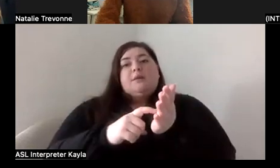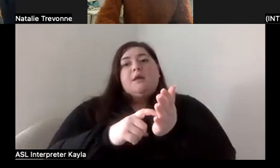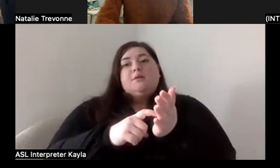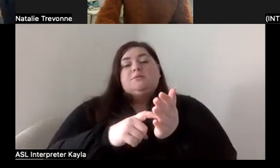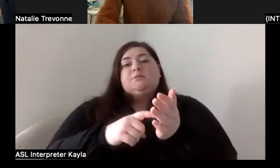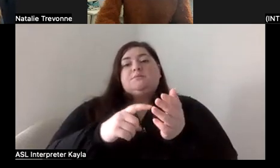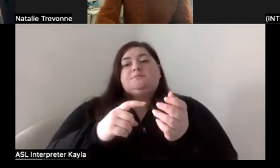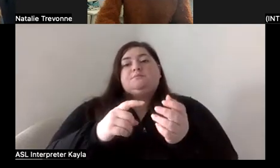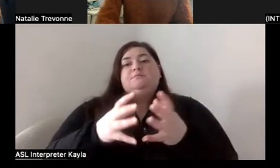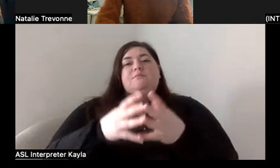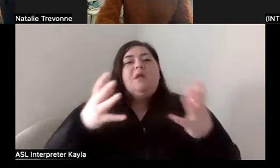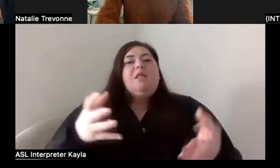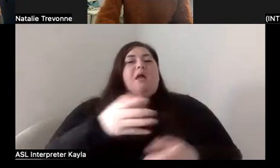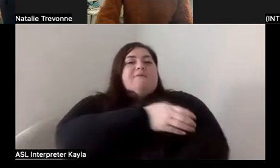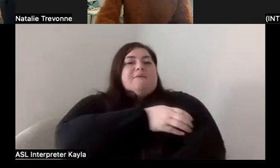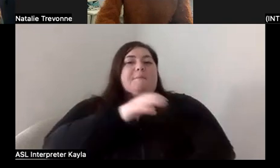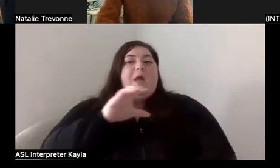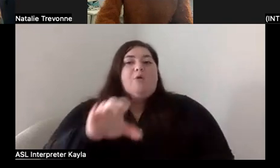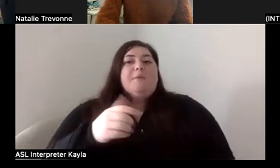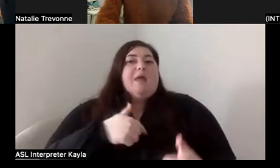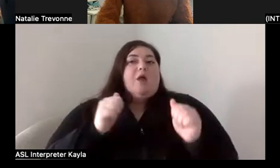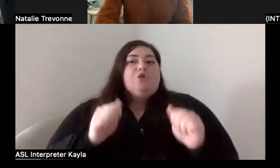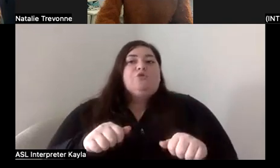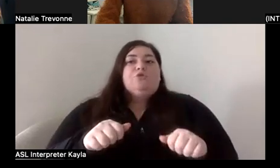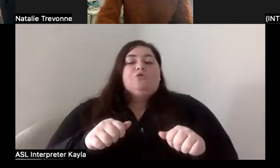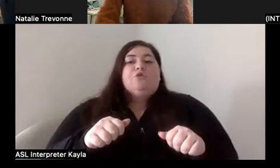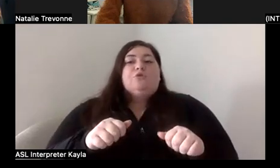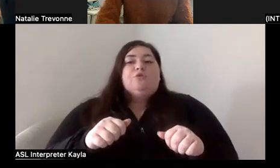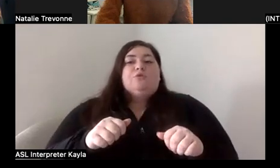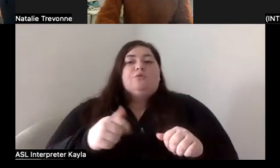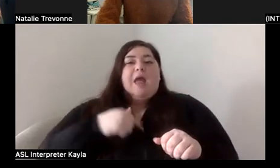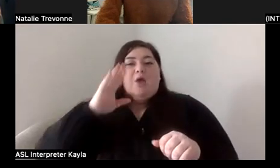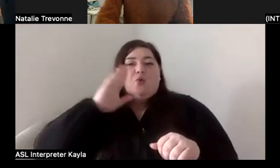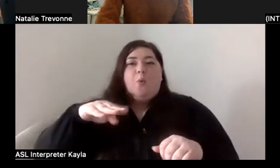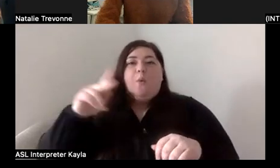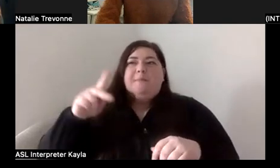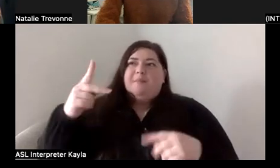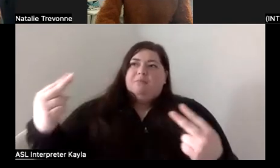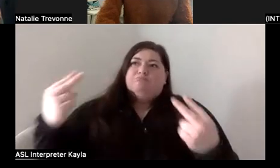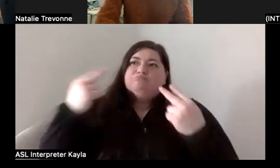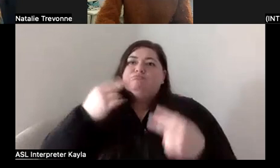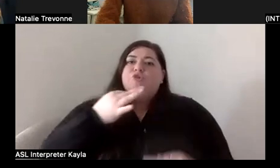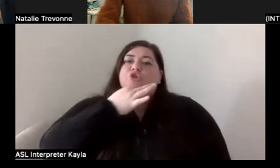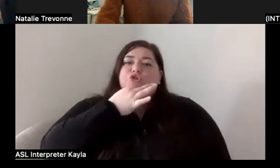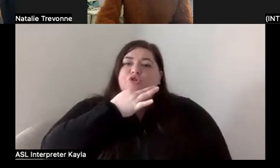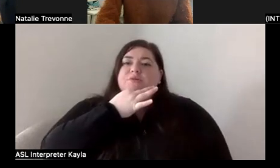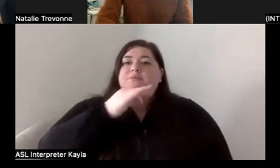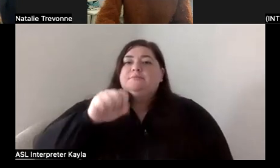there was a lot of empowerment there where I could like, I knew people were looking at me out of genuine curiosity.